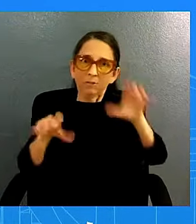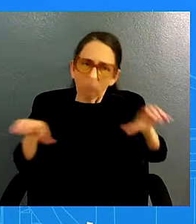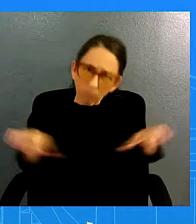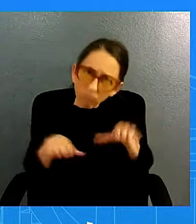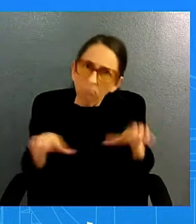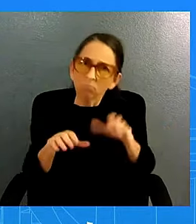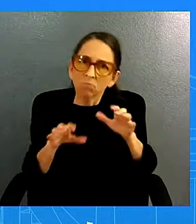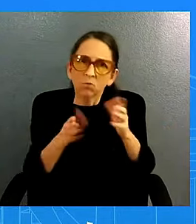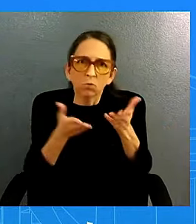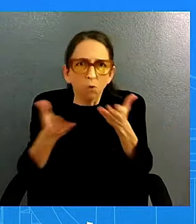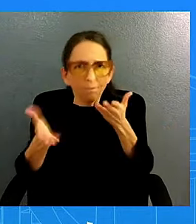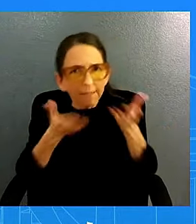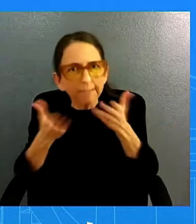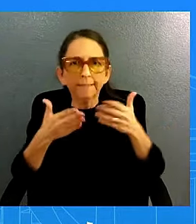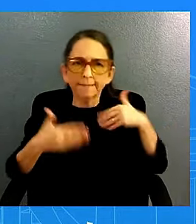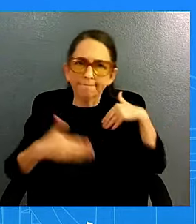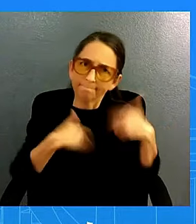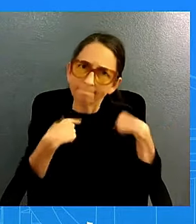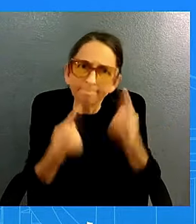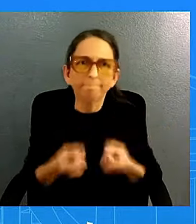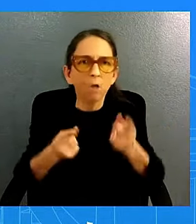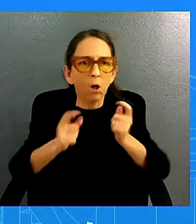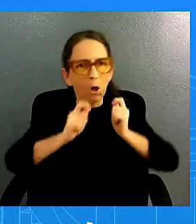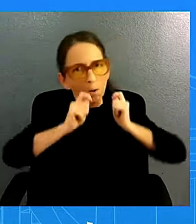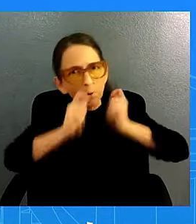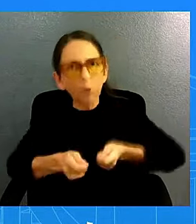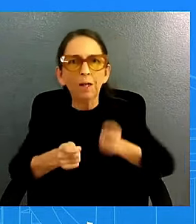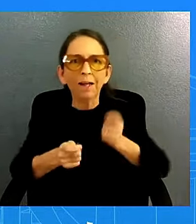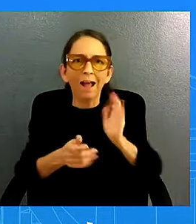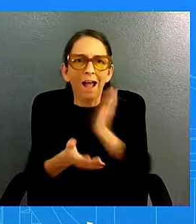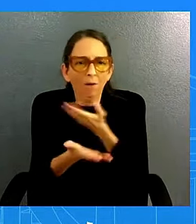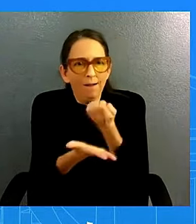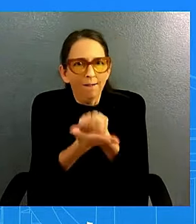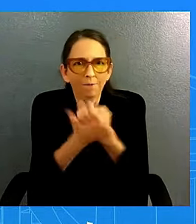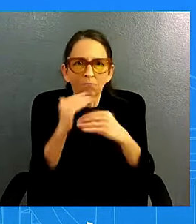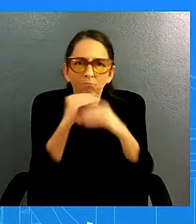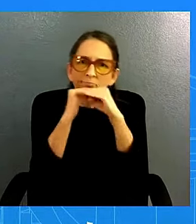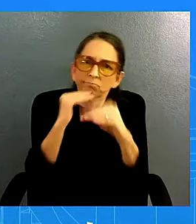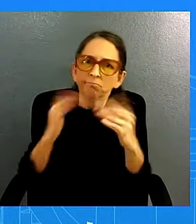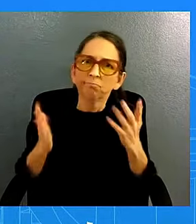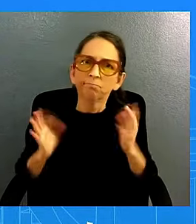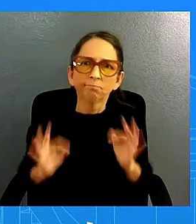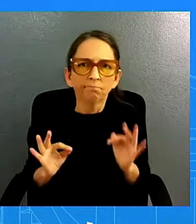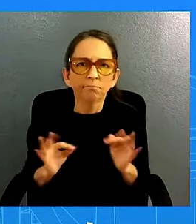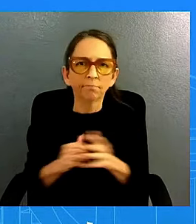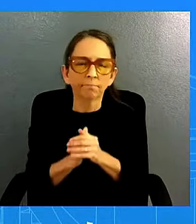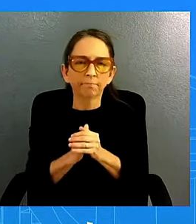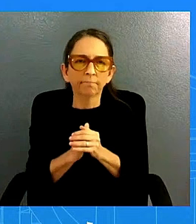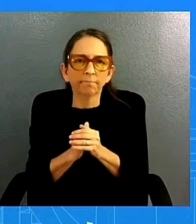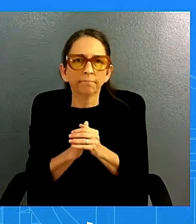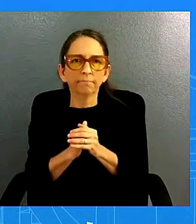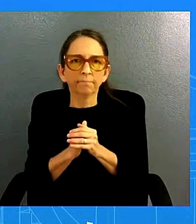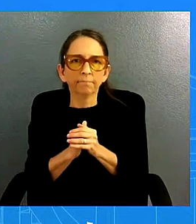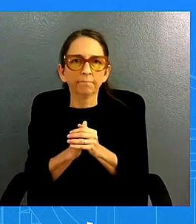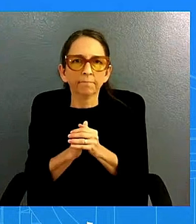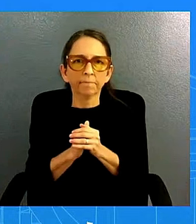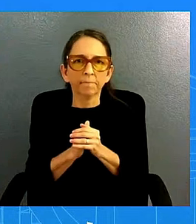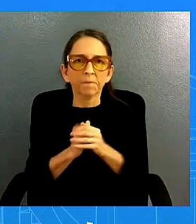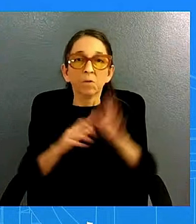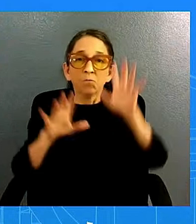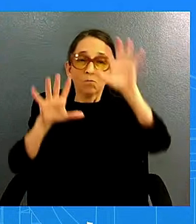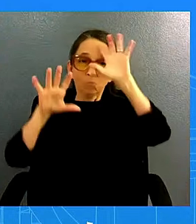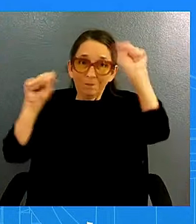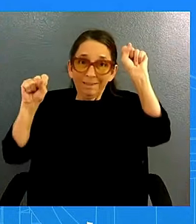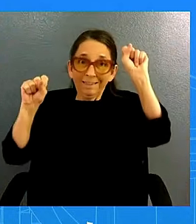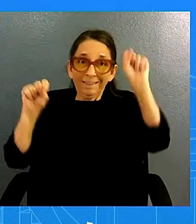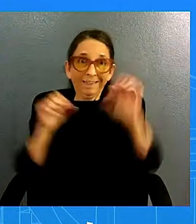real contribution to where we are today but he spoke an hour ago the president was saying he's not spoken to chair powell about interest rates